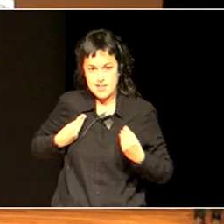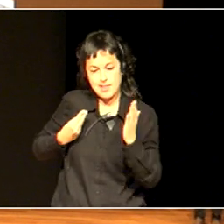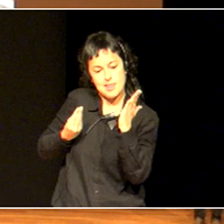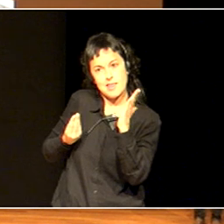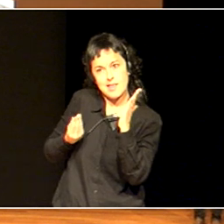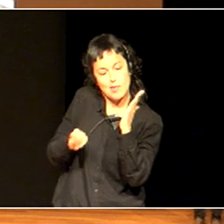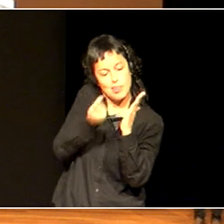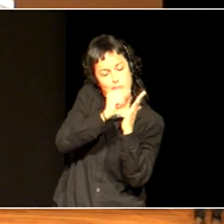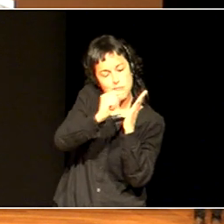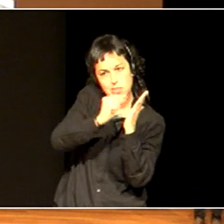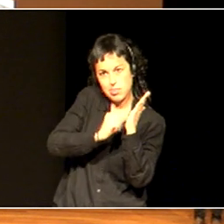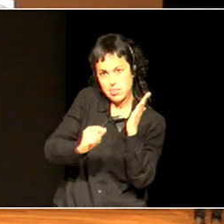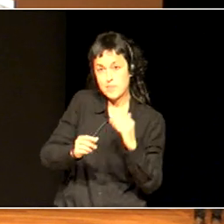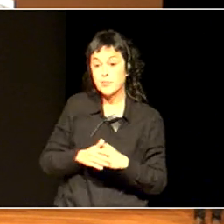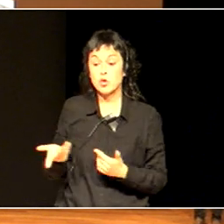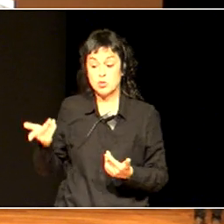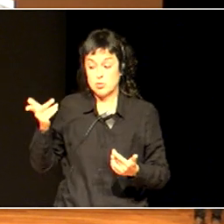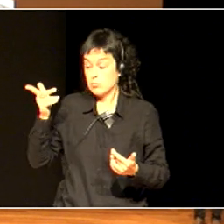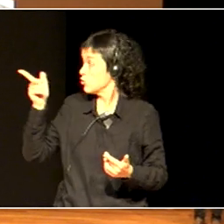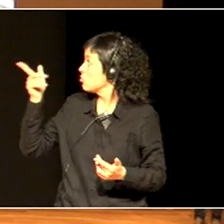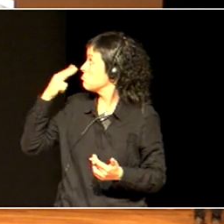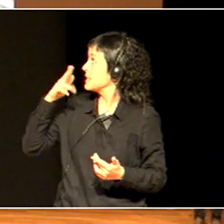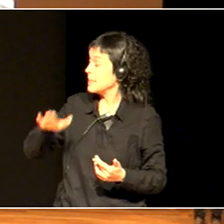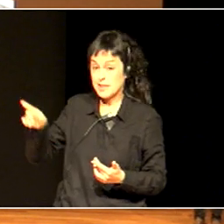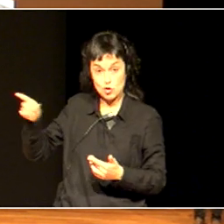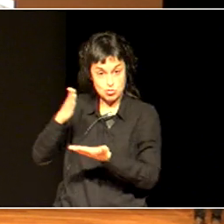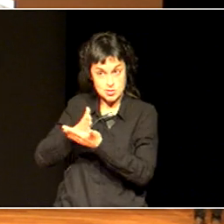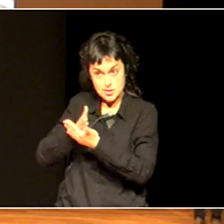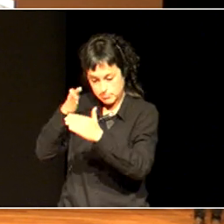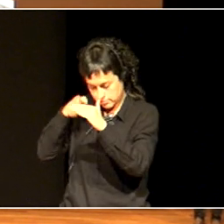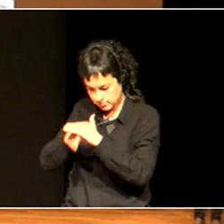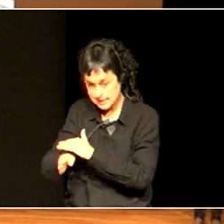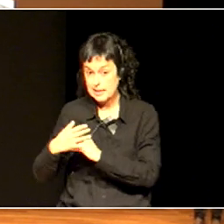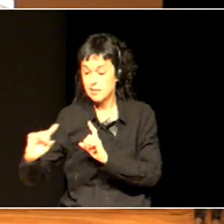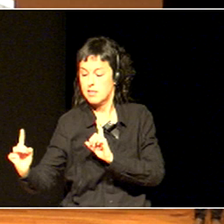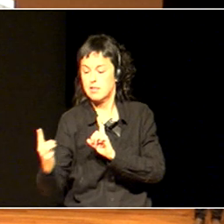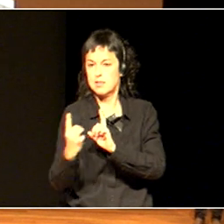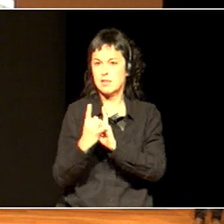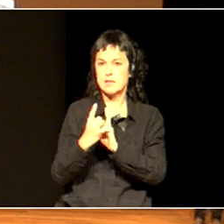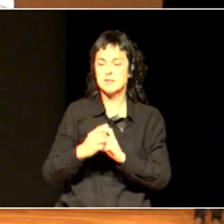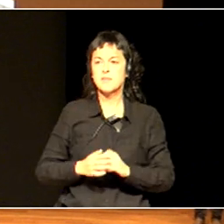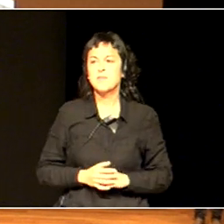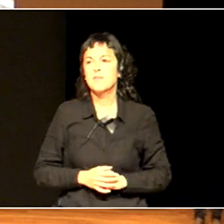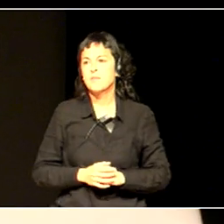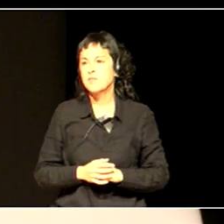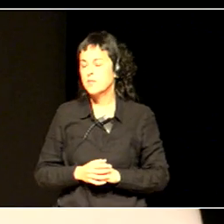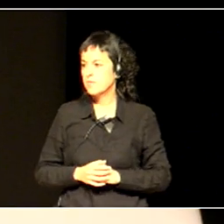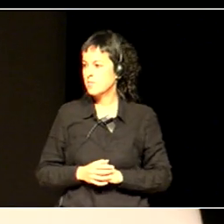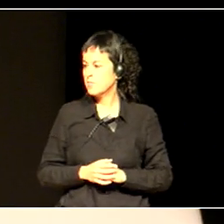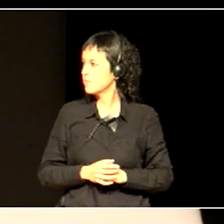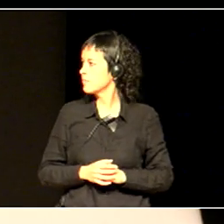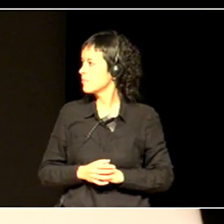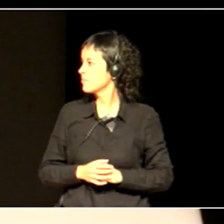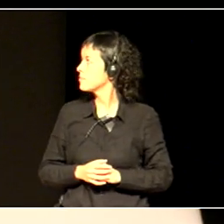towards me, this is just how he was, with his mouth slightly like this. And he said,